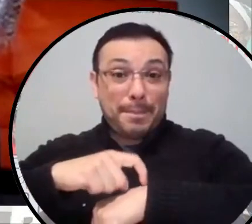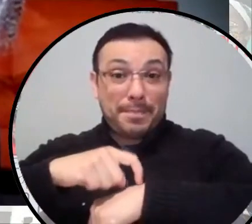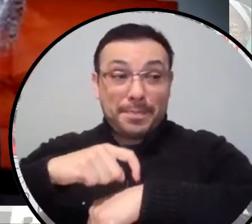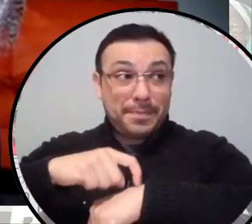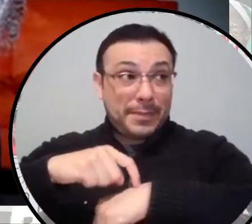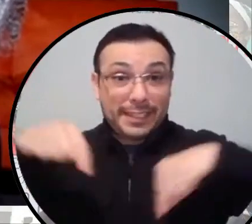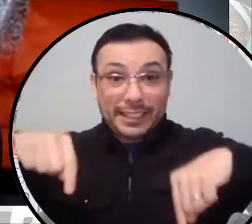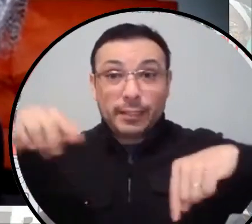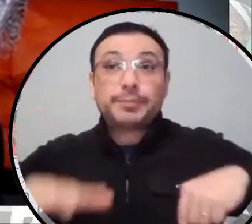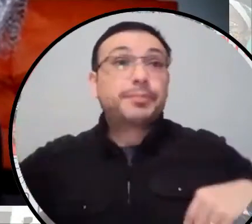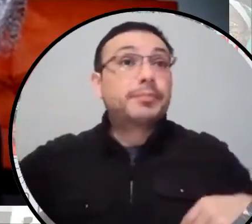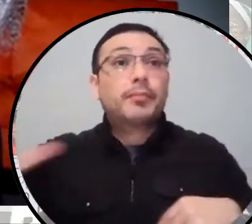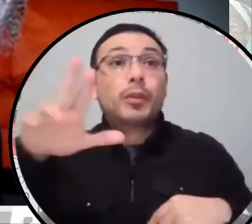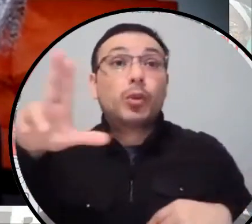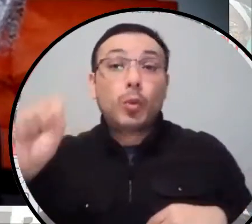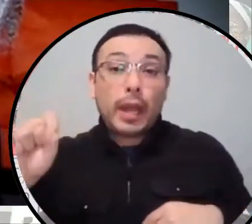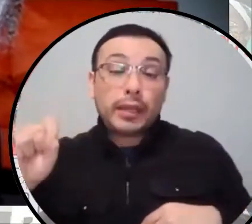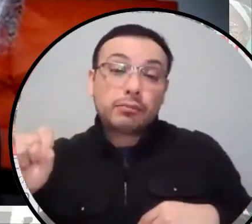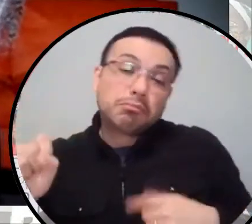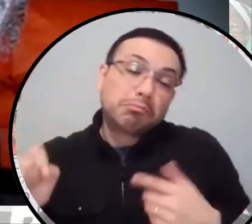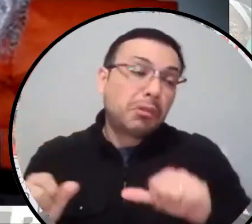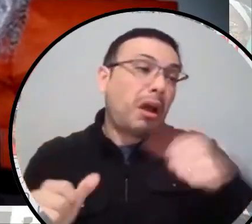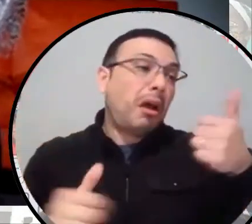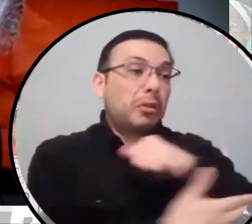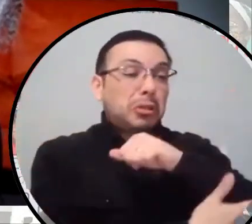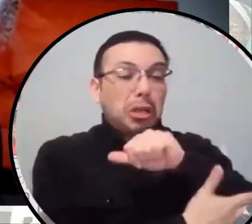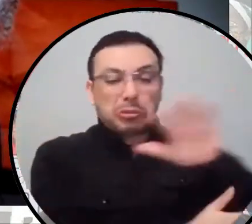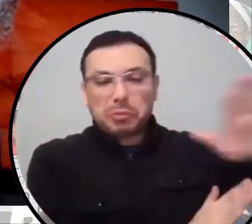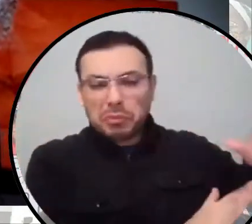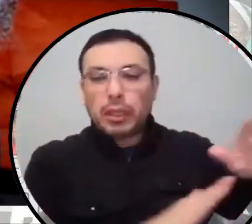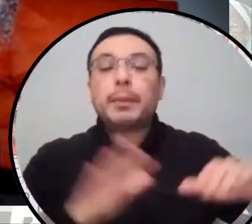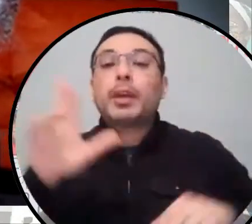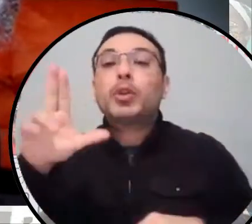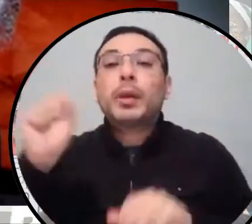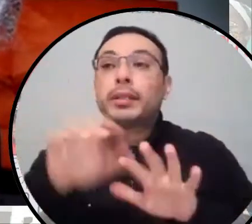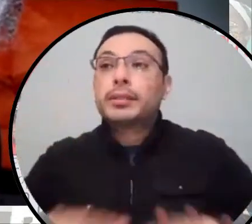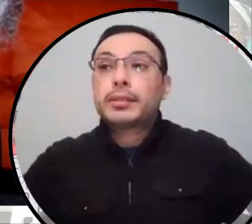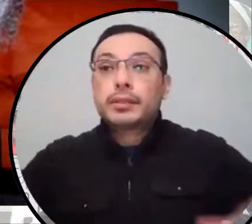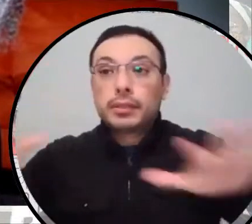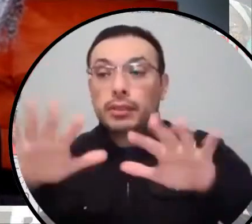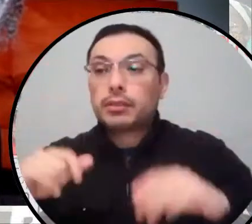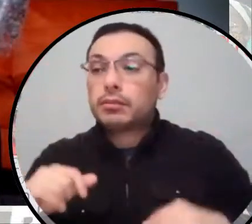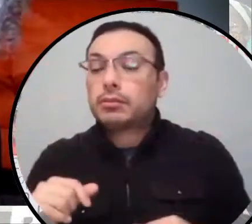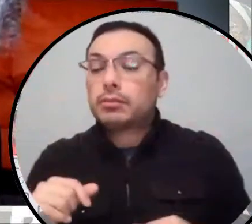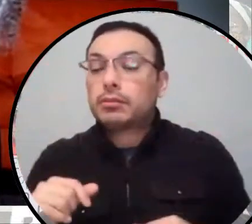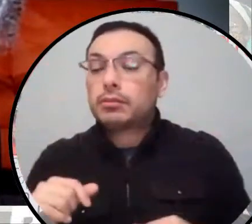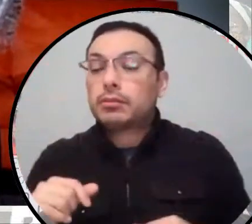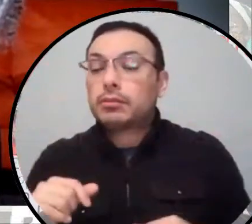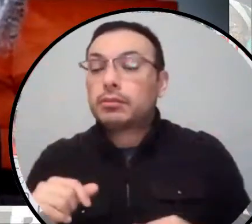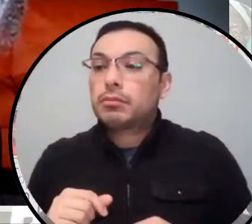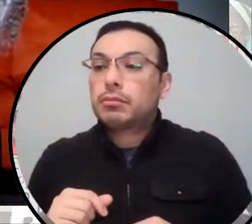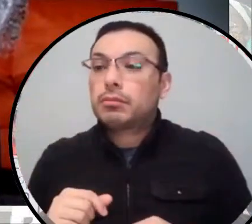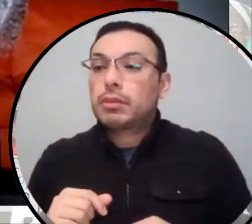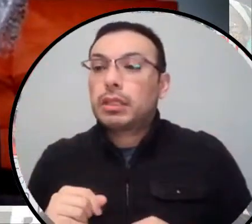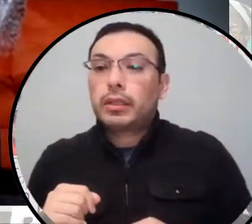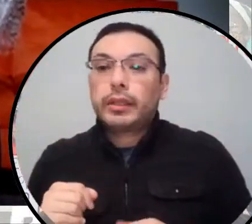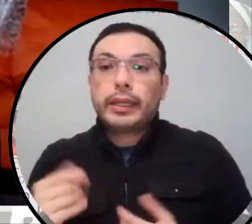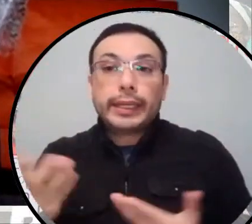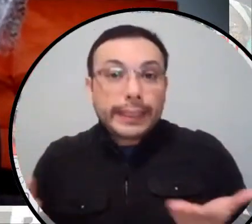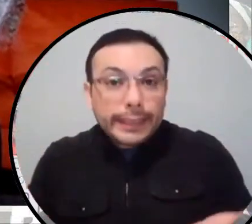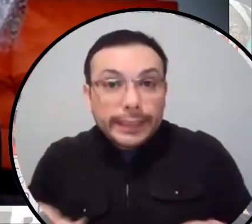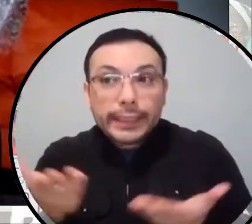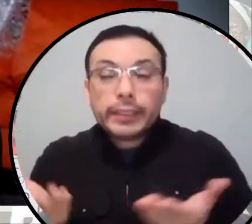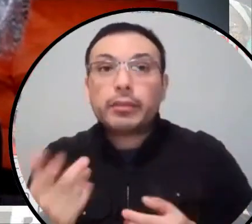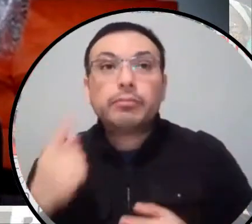States, we could talk about it elsewhere, the problem of the way we relate to work, uh, the problem of the way we don't have things like healthcare